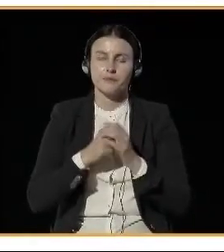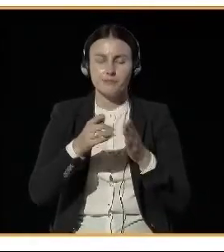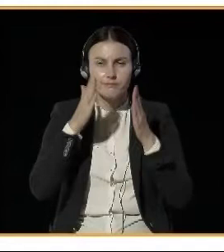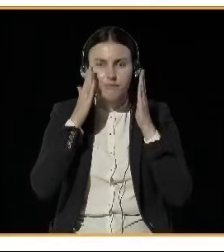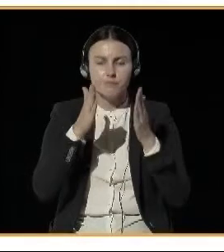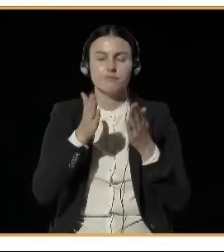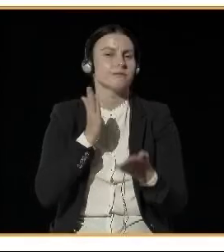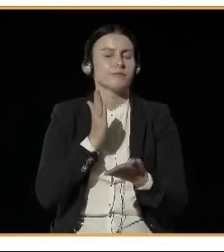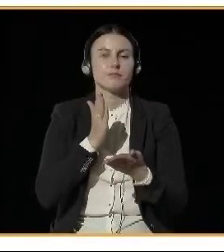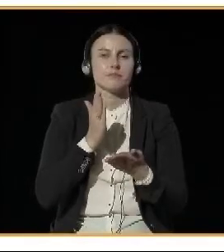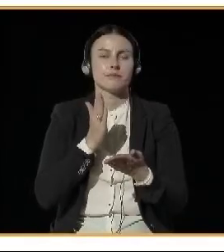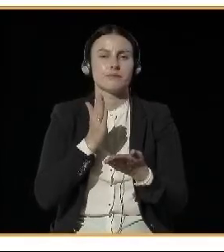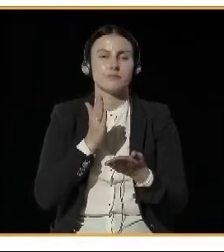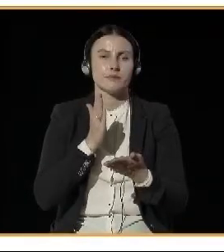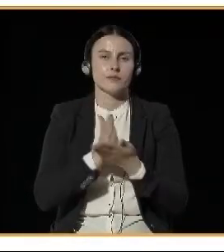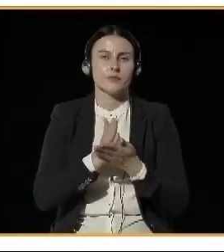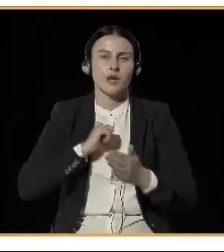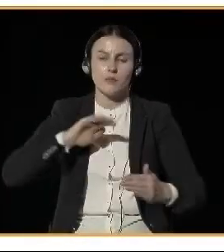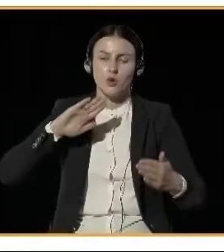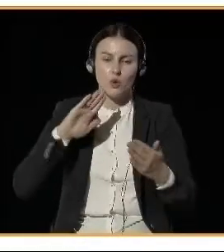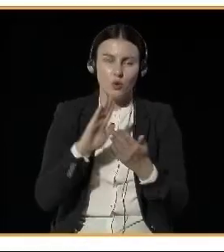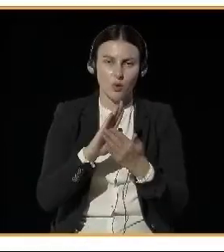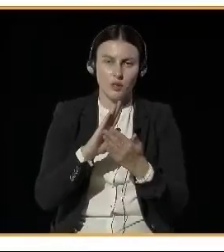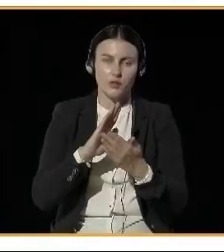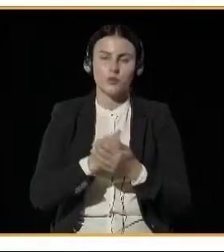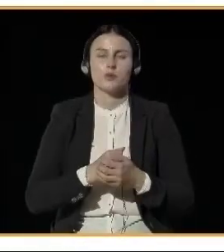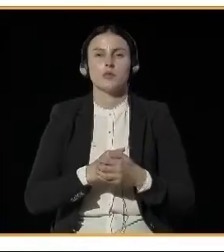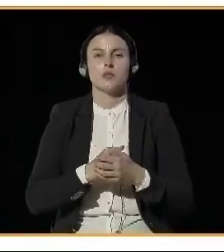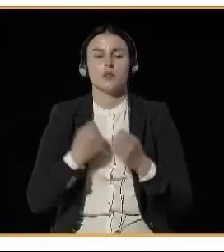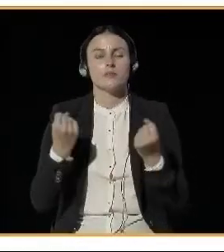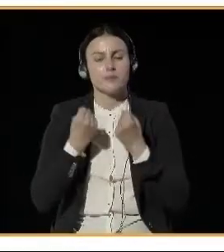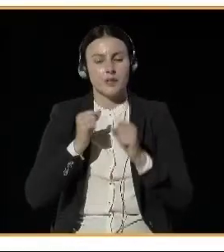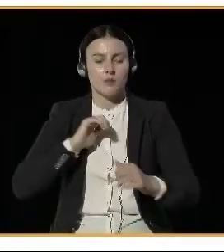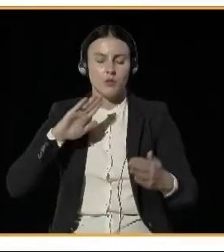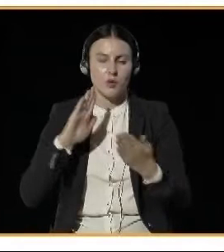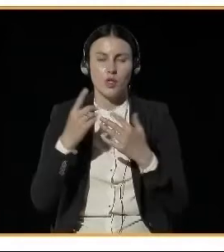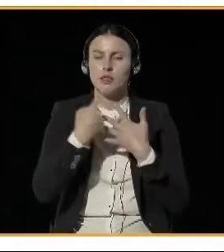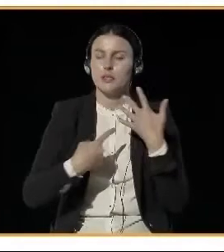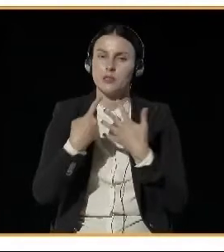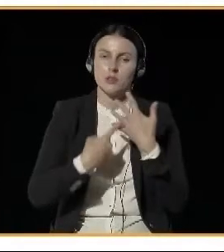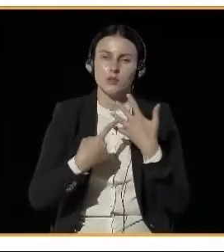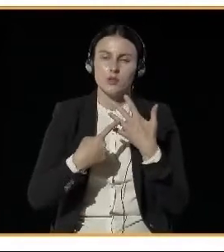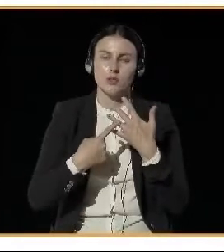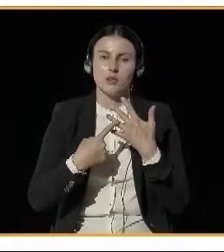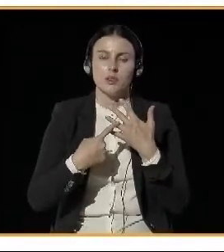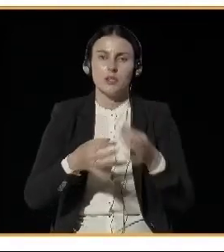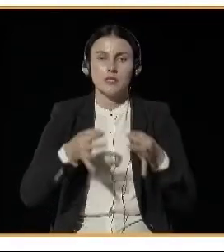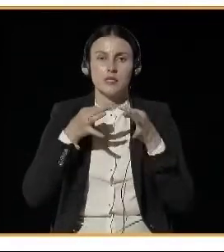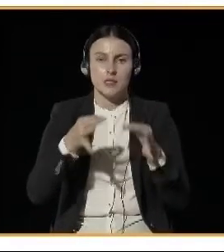you have to pay a fee to drive into the municipality of Oslo. And this has proven to be a very effective